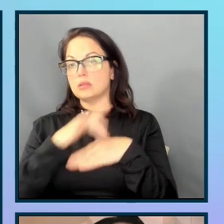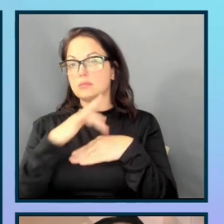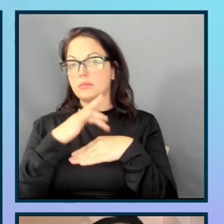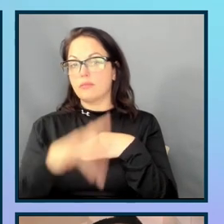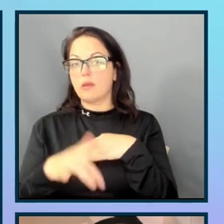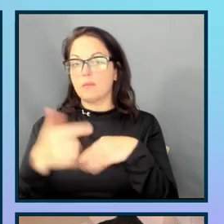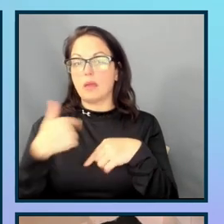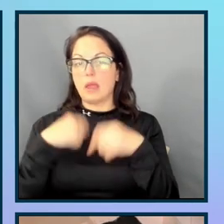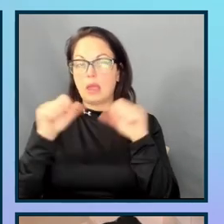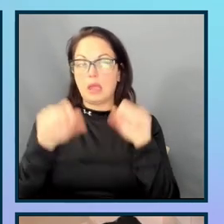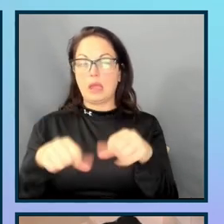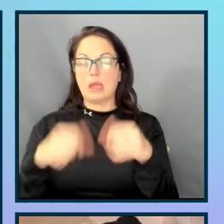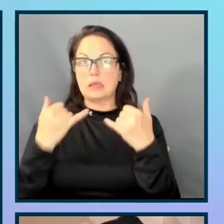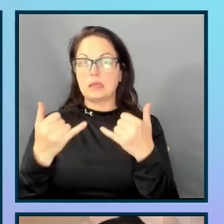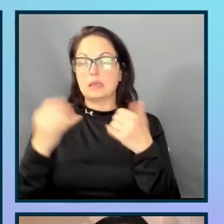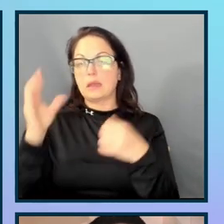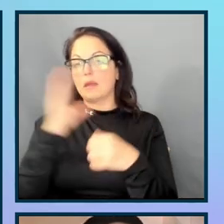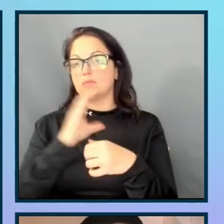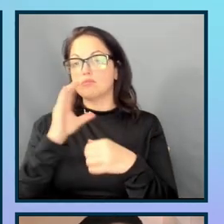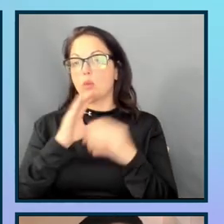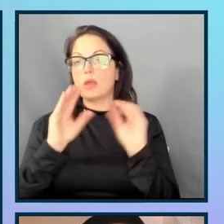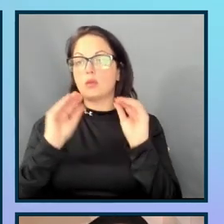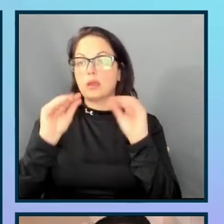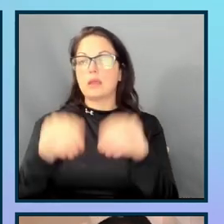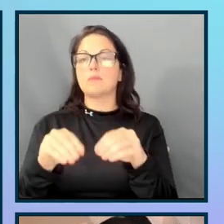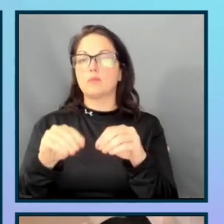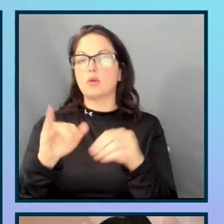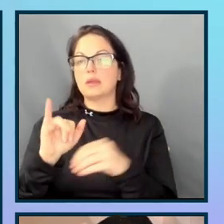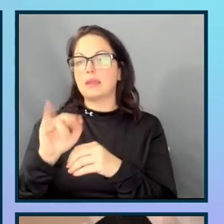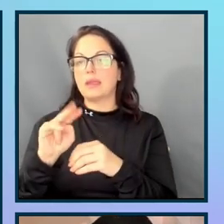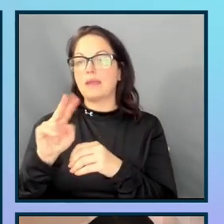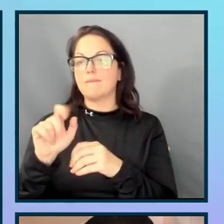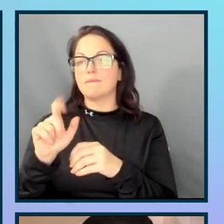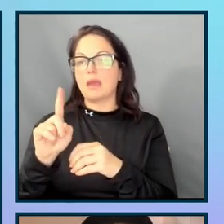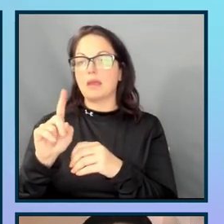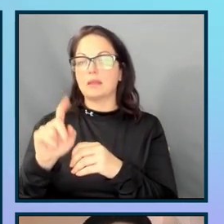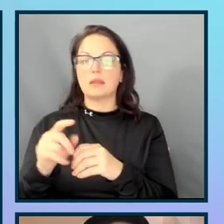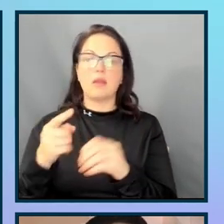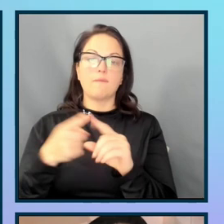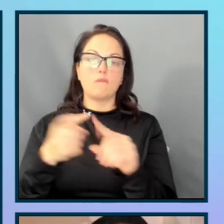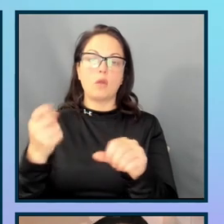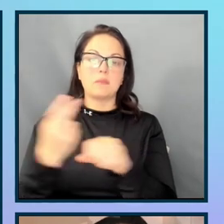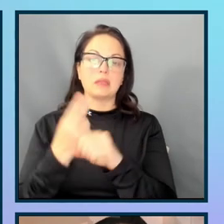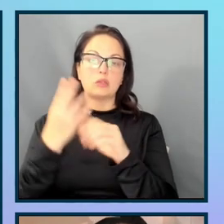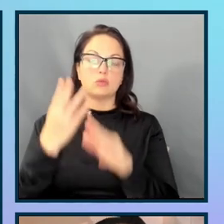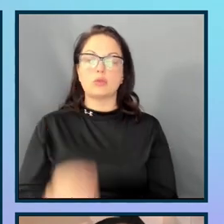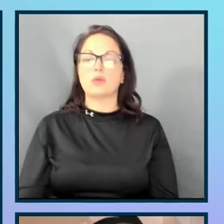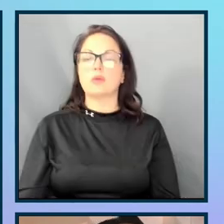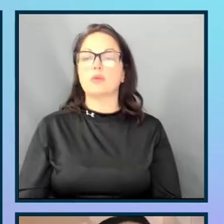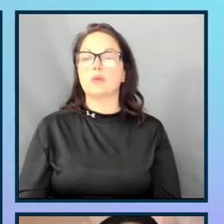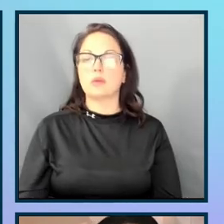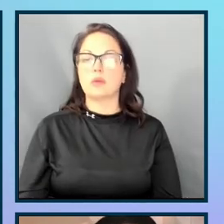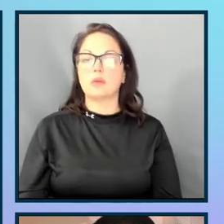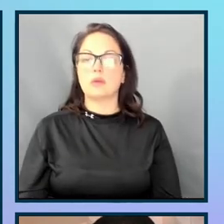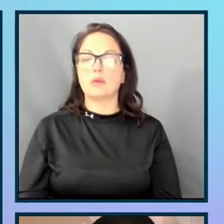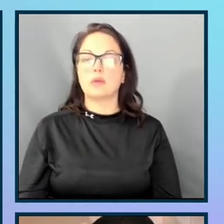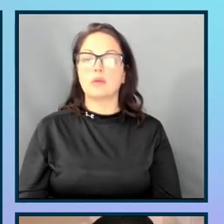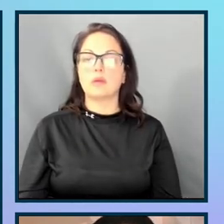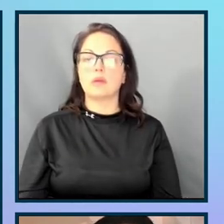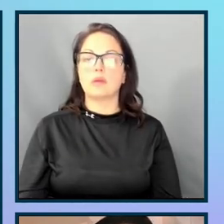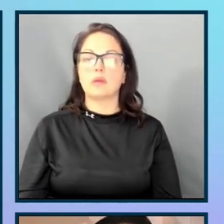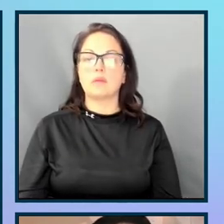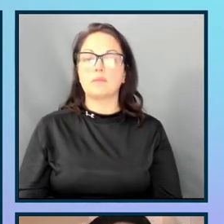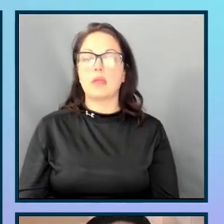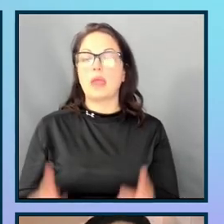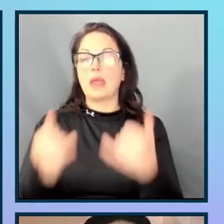I can now track whether the input is invalid from the user. I can now see that it is a focusable element